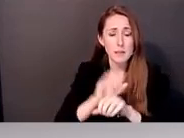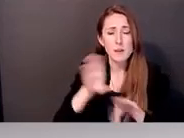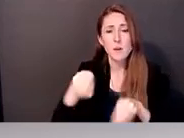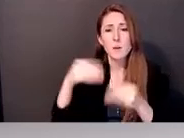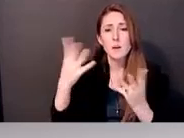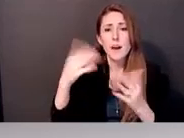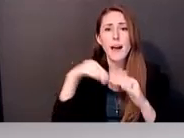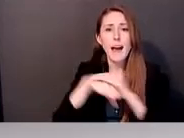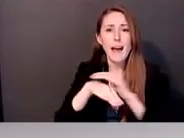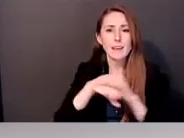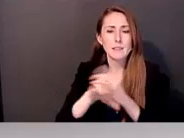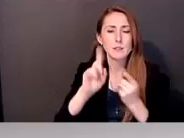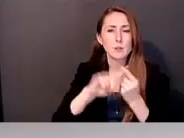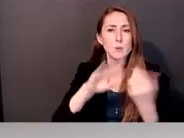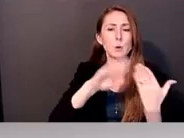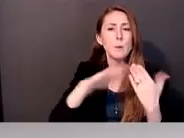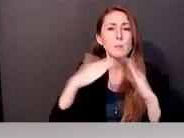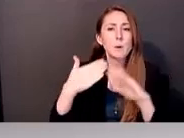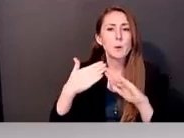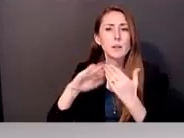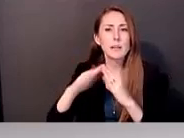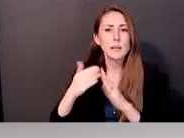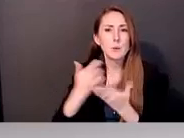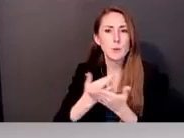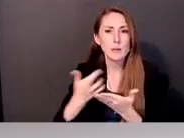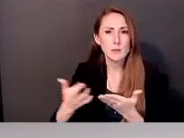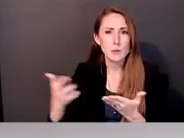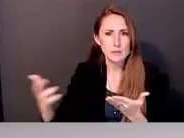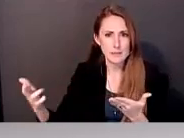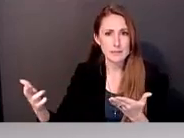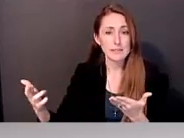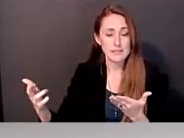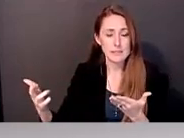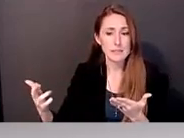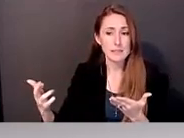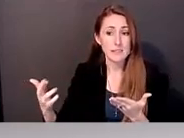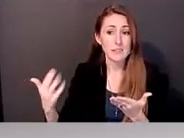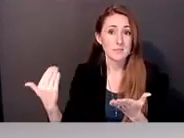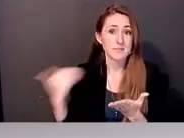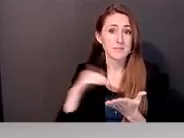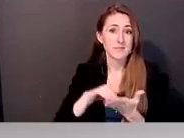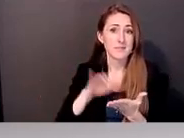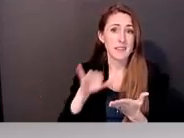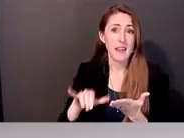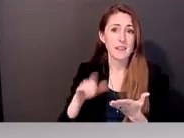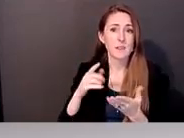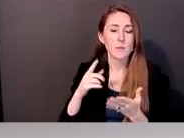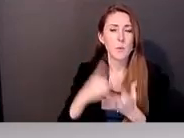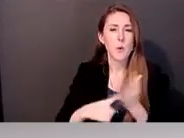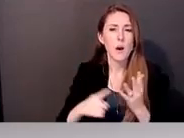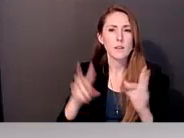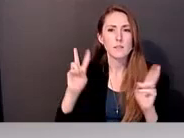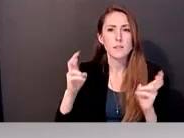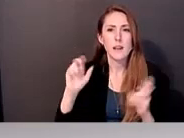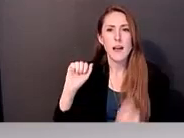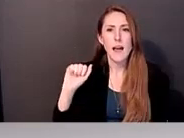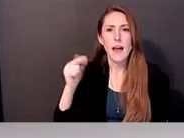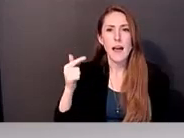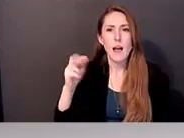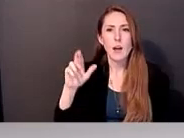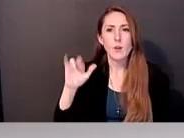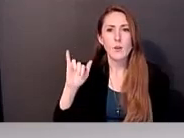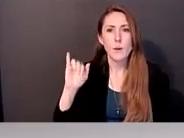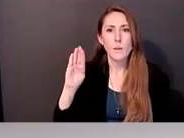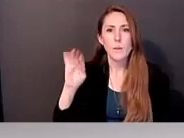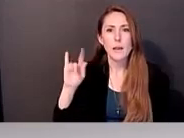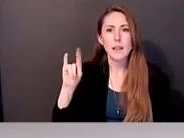is, um, a lot, largely also, again, what AgrAbility, uh, is providing webinars